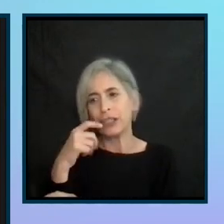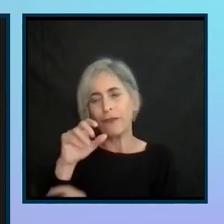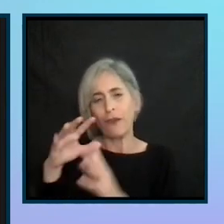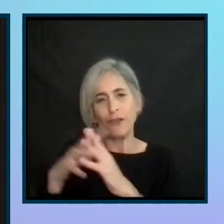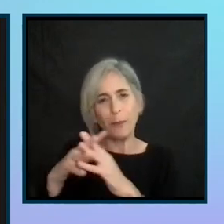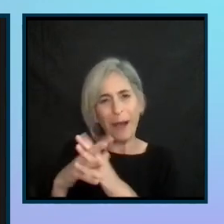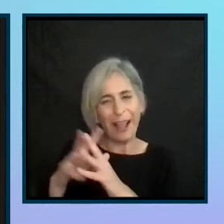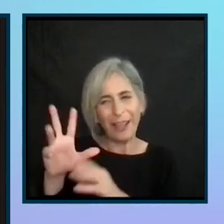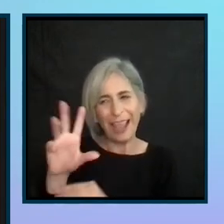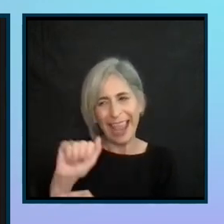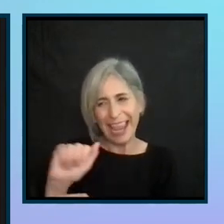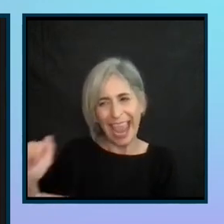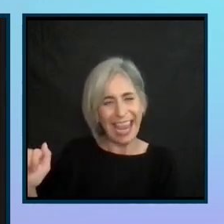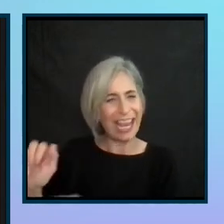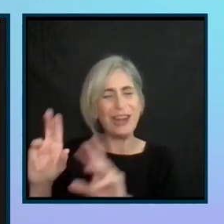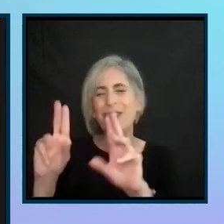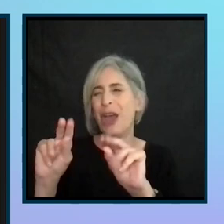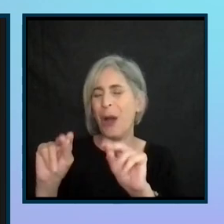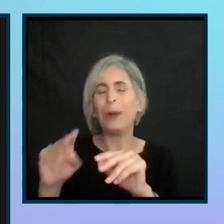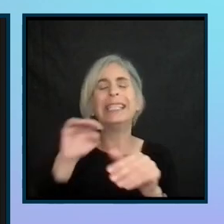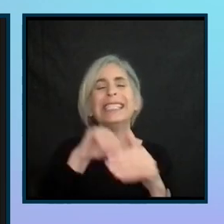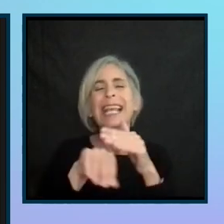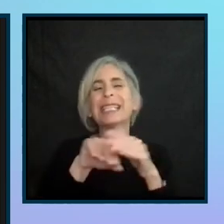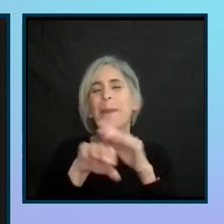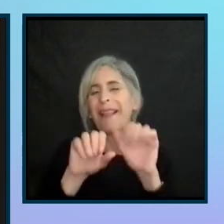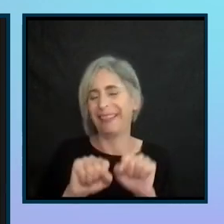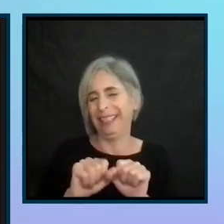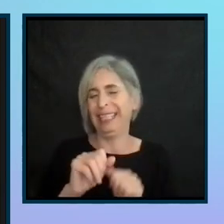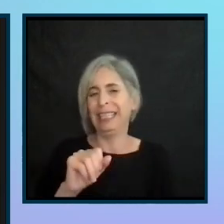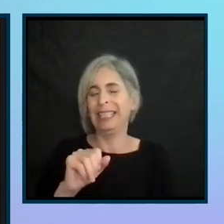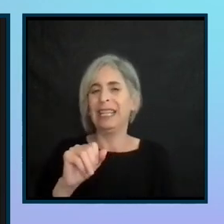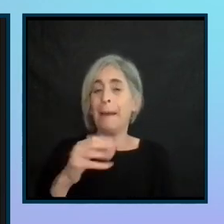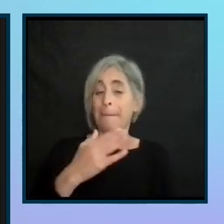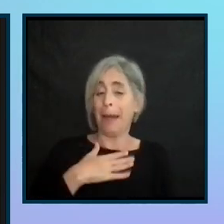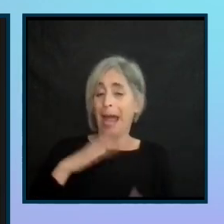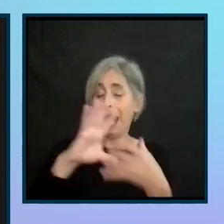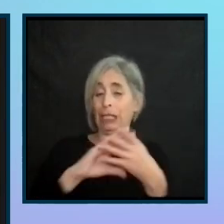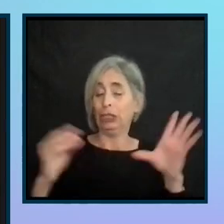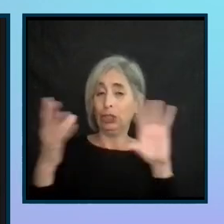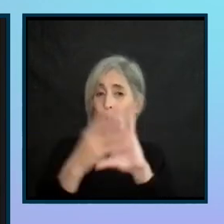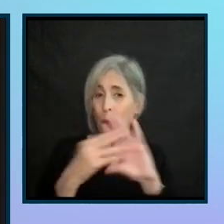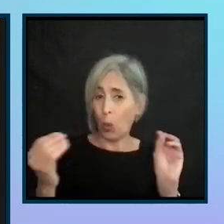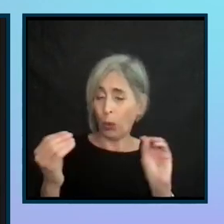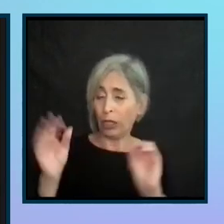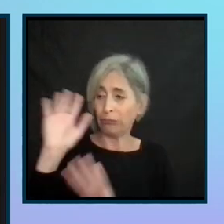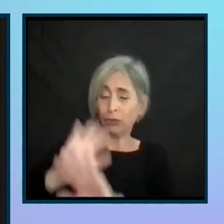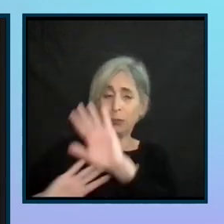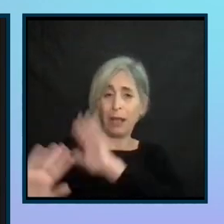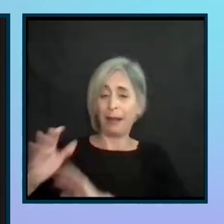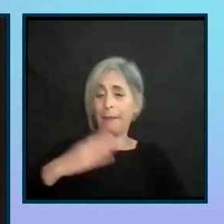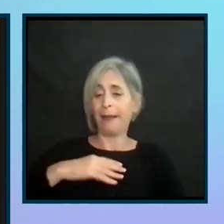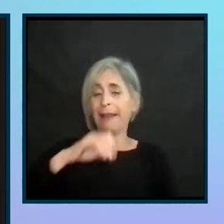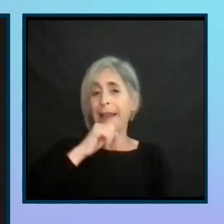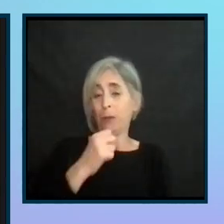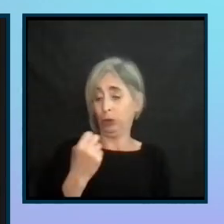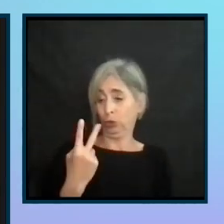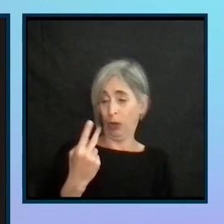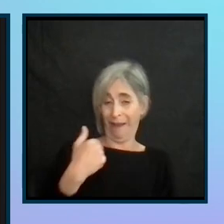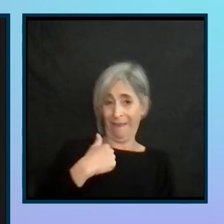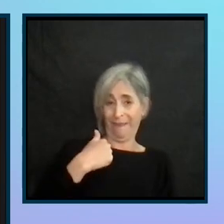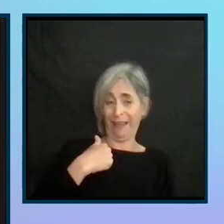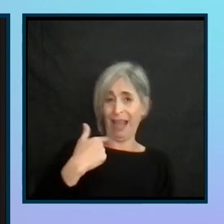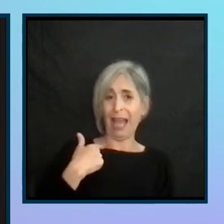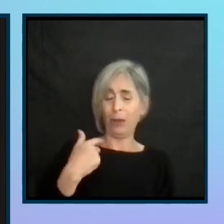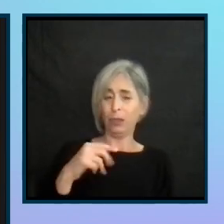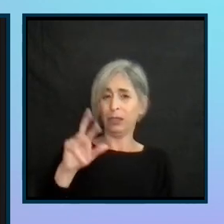accessibility. And this is the right place for me. Because my story goes back, like I said, when I was 12 years old, I was diagnosed